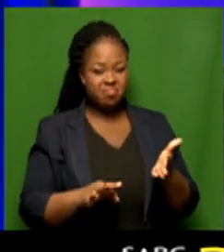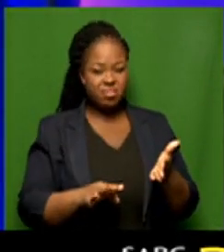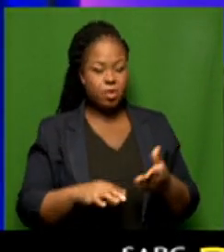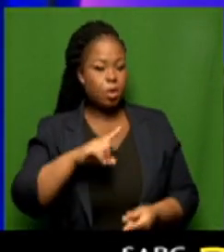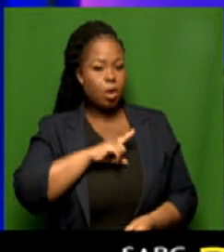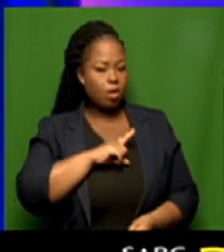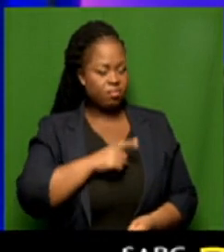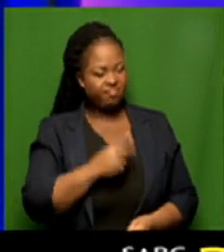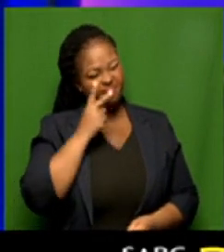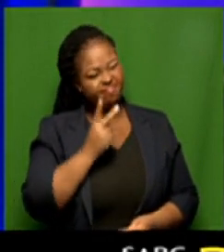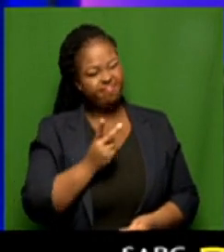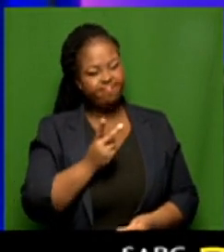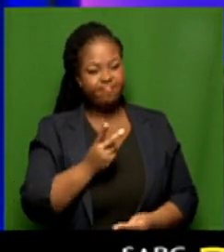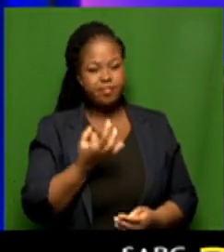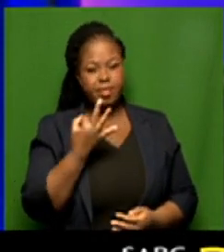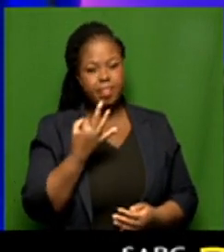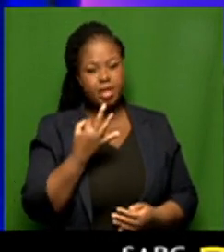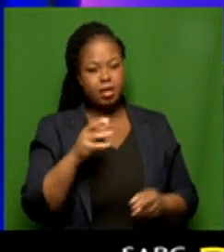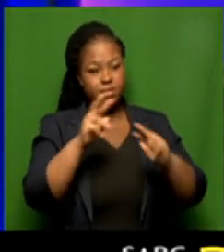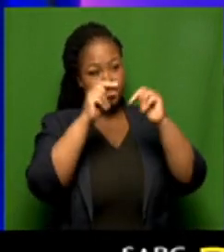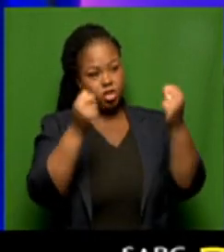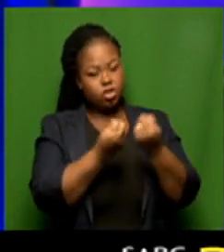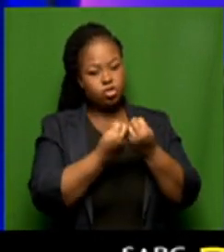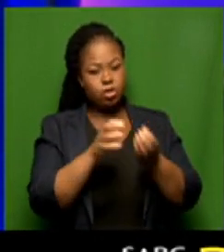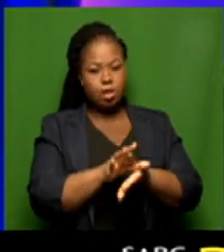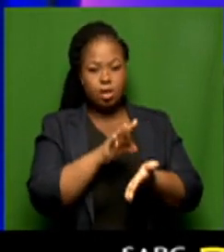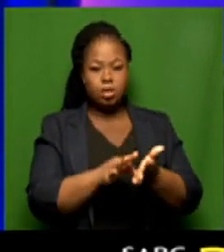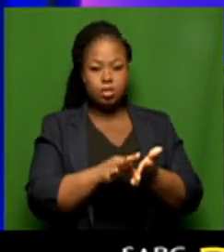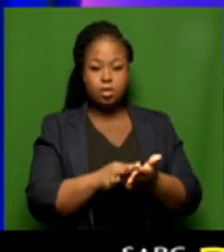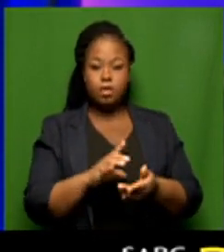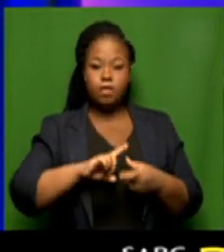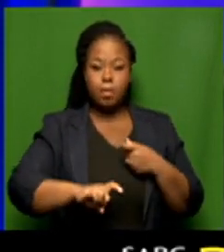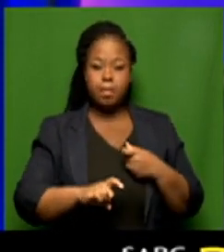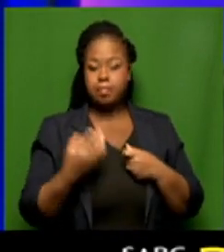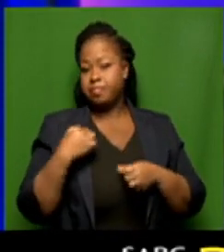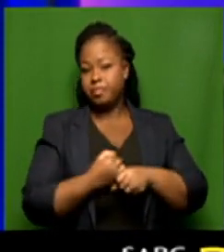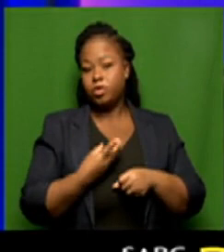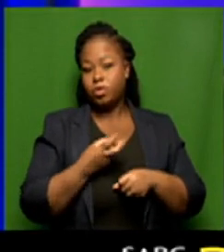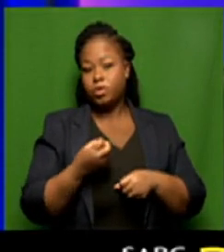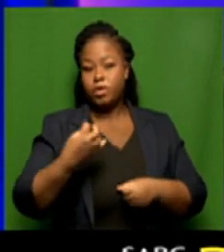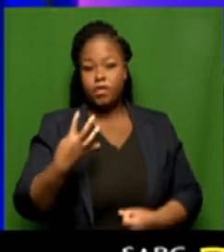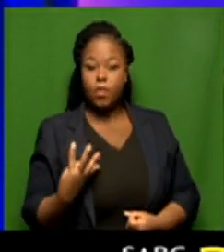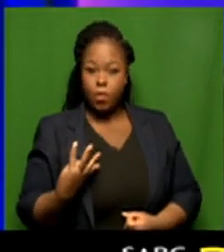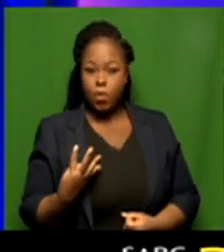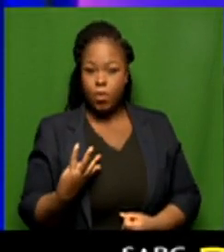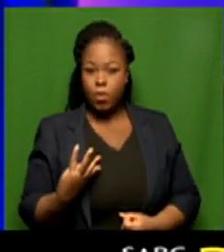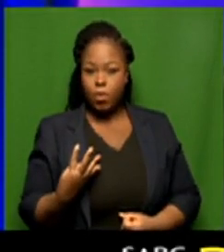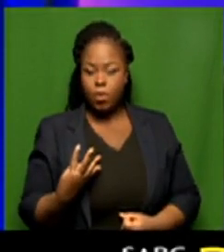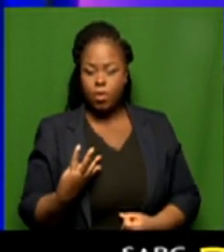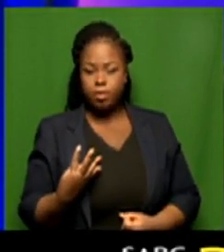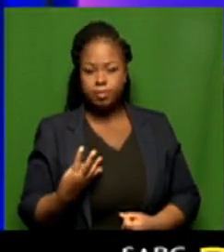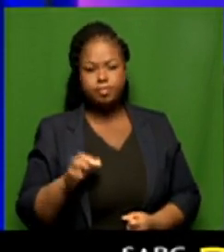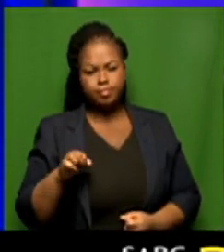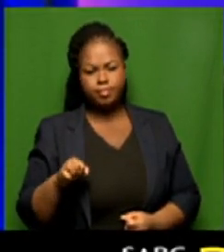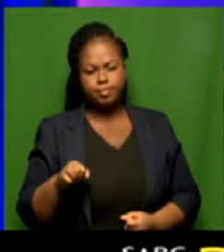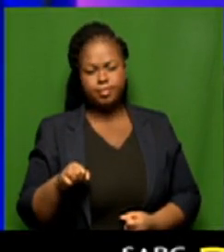at the last three national elections from 2004, as